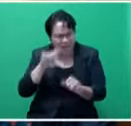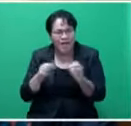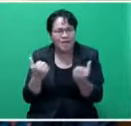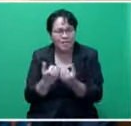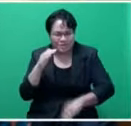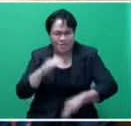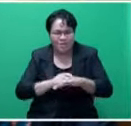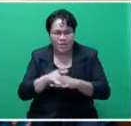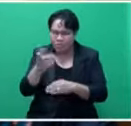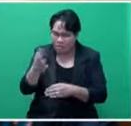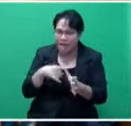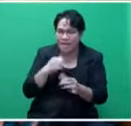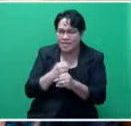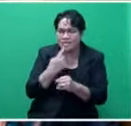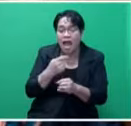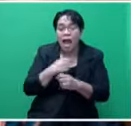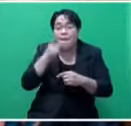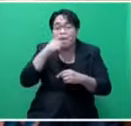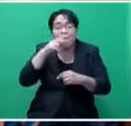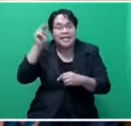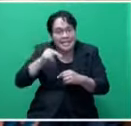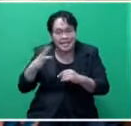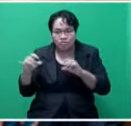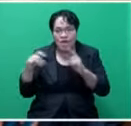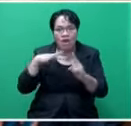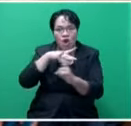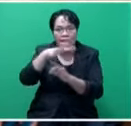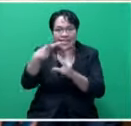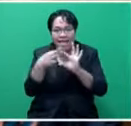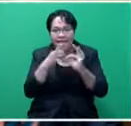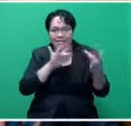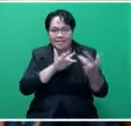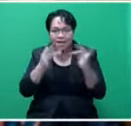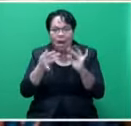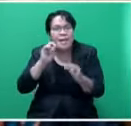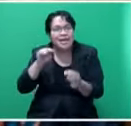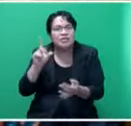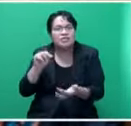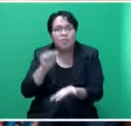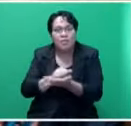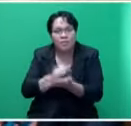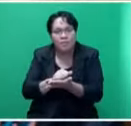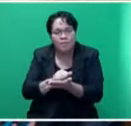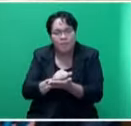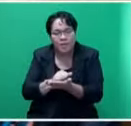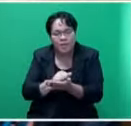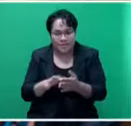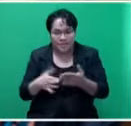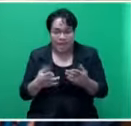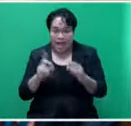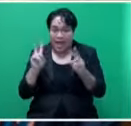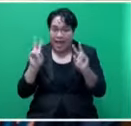what the Honorable AG said. Our people need to be connected, but you need to do it properly. Now, the other